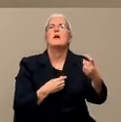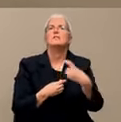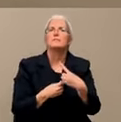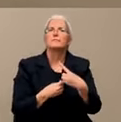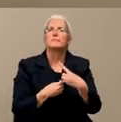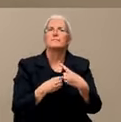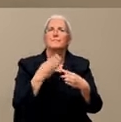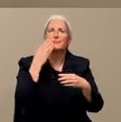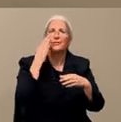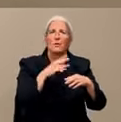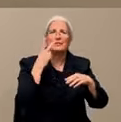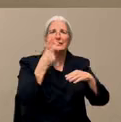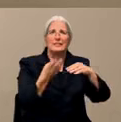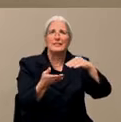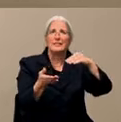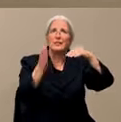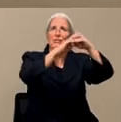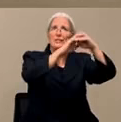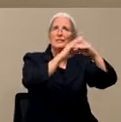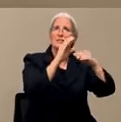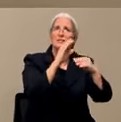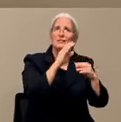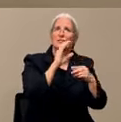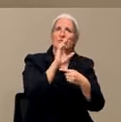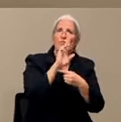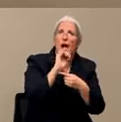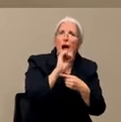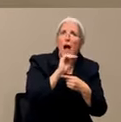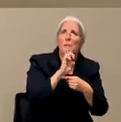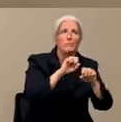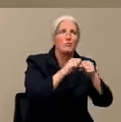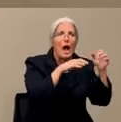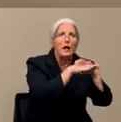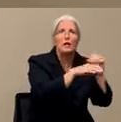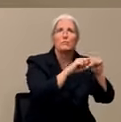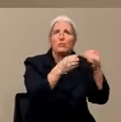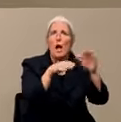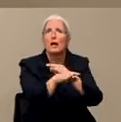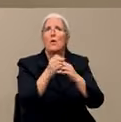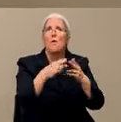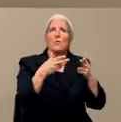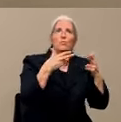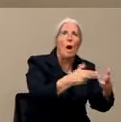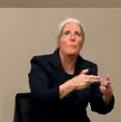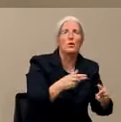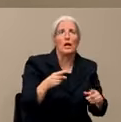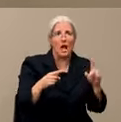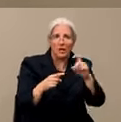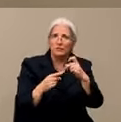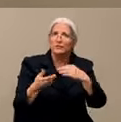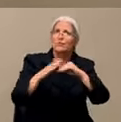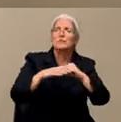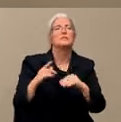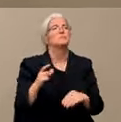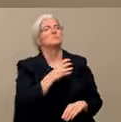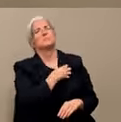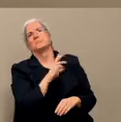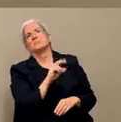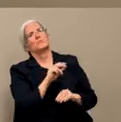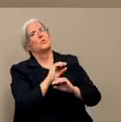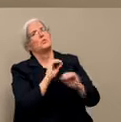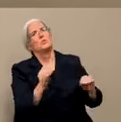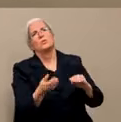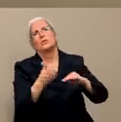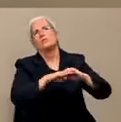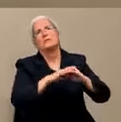crime, hold-ups, or break-ins that we're aware of throughout the county? No. Actually, there has not been. And specifically, we've